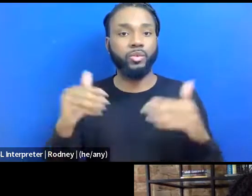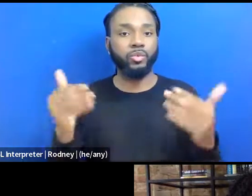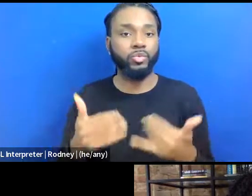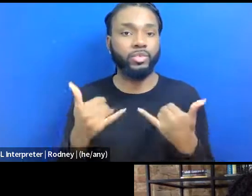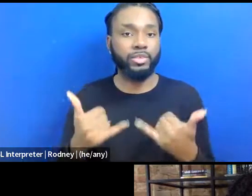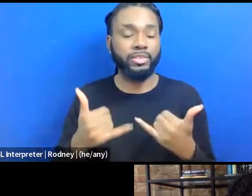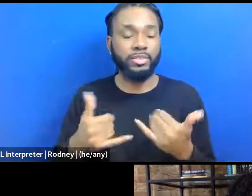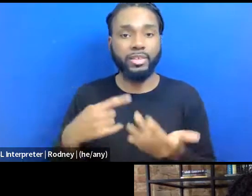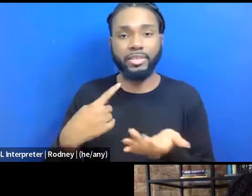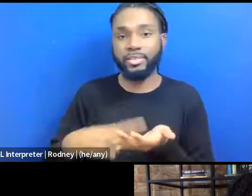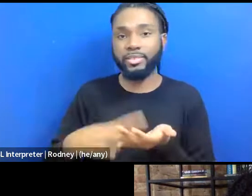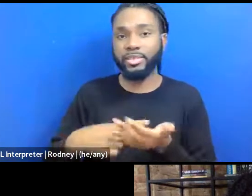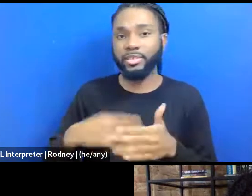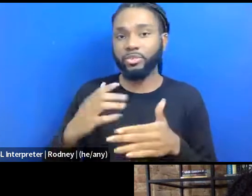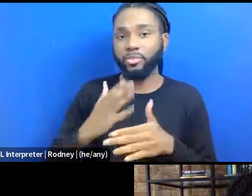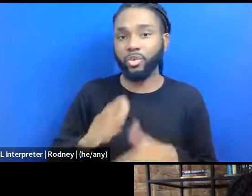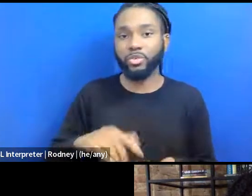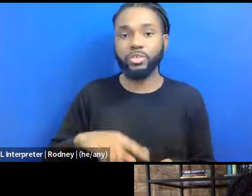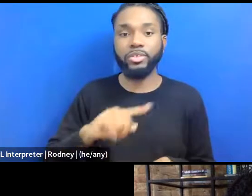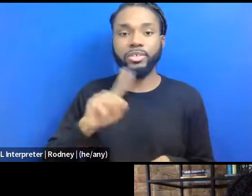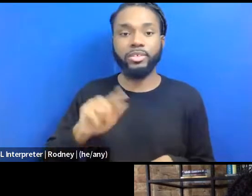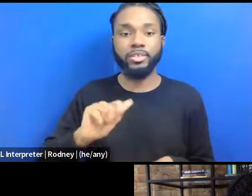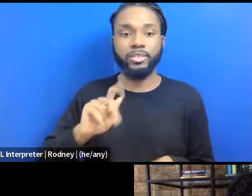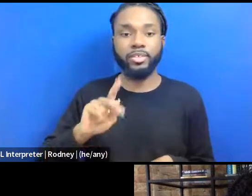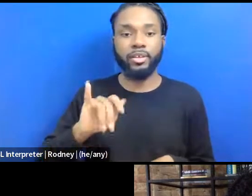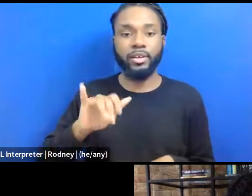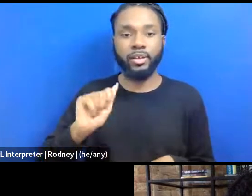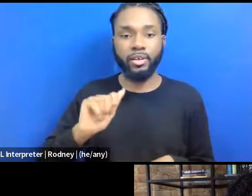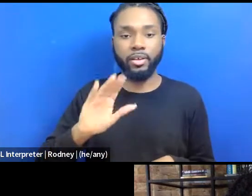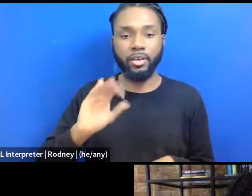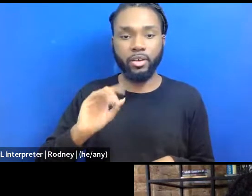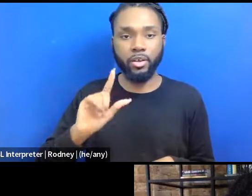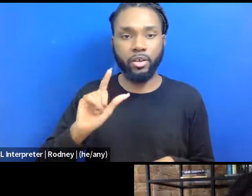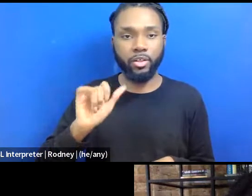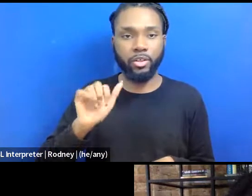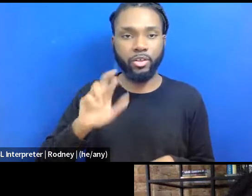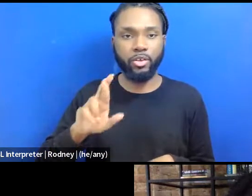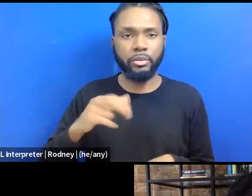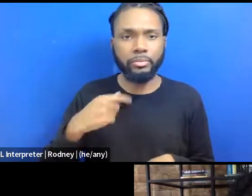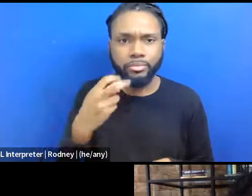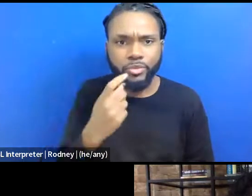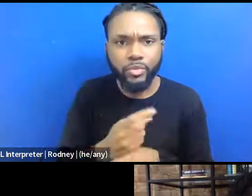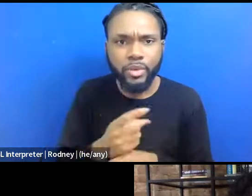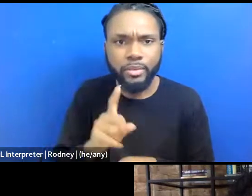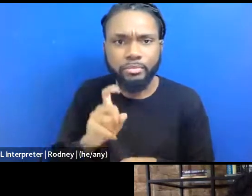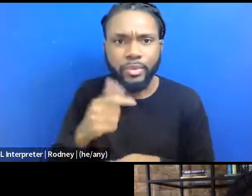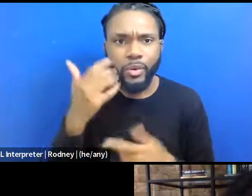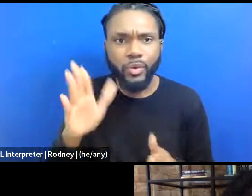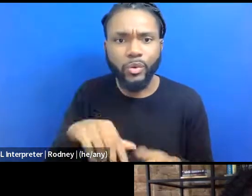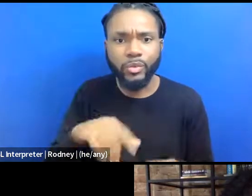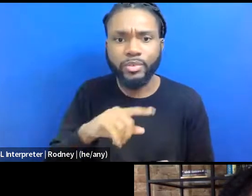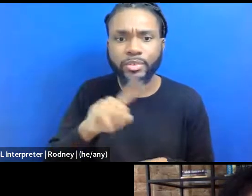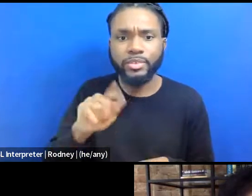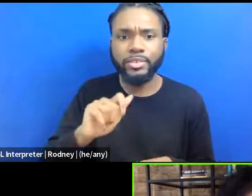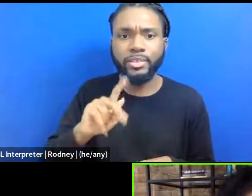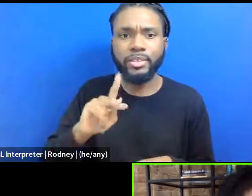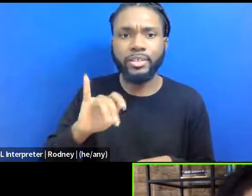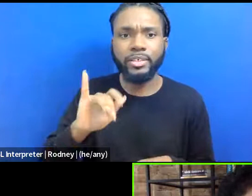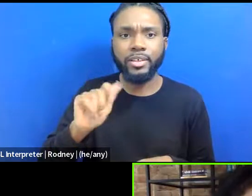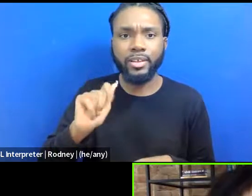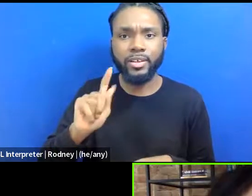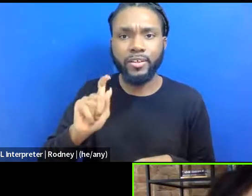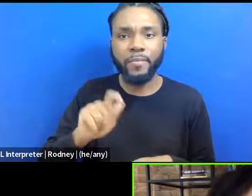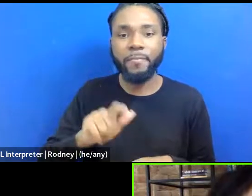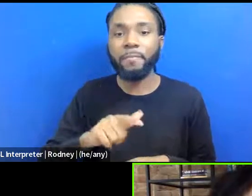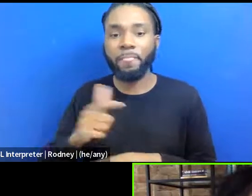discussion partner, Zakiya Collier. Did I say it wrong or no? Zakiya? Zakiya.